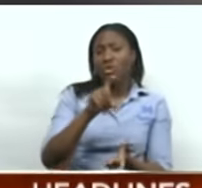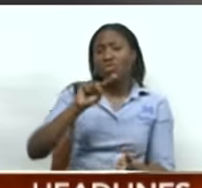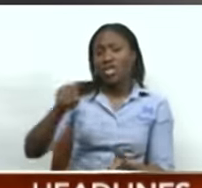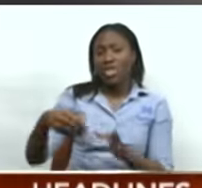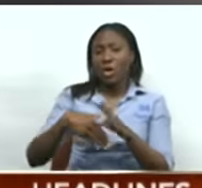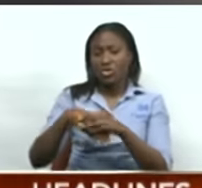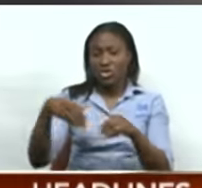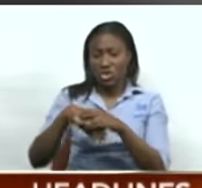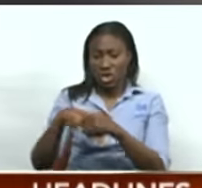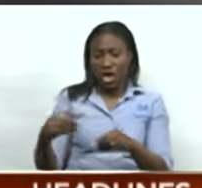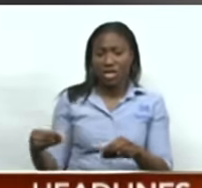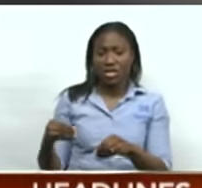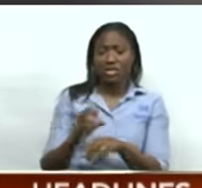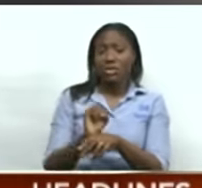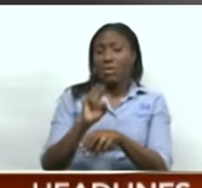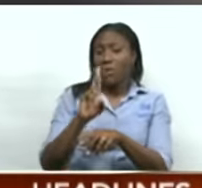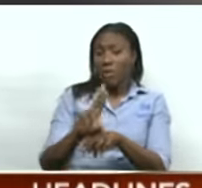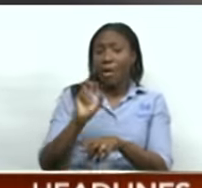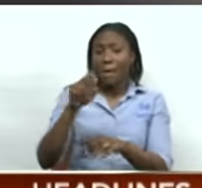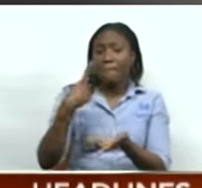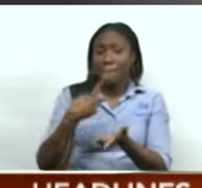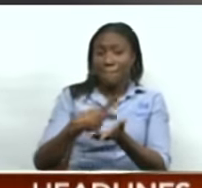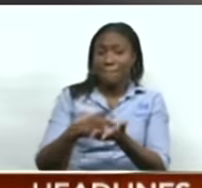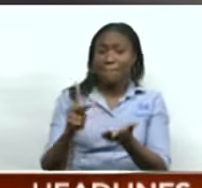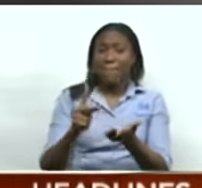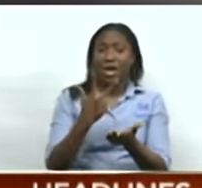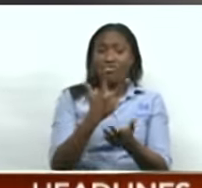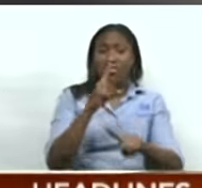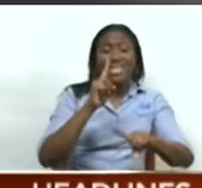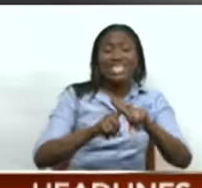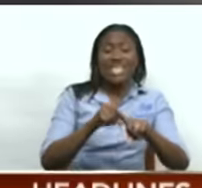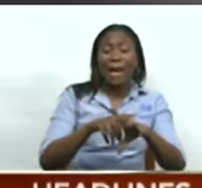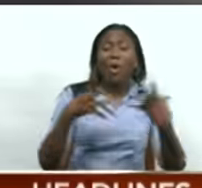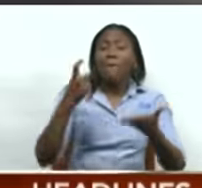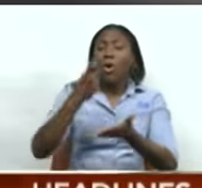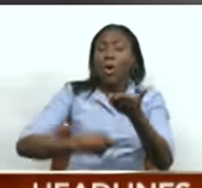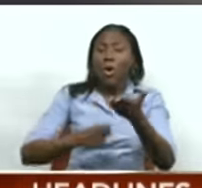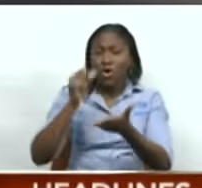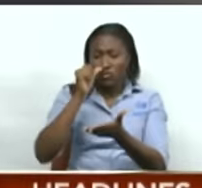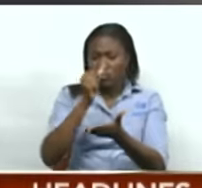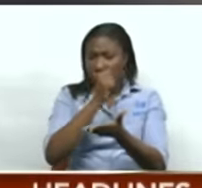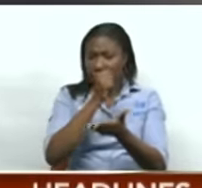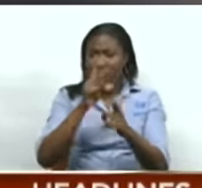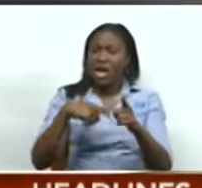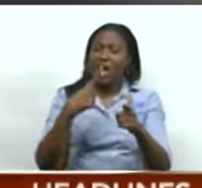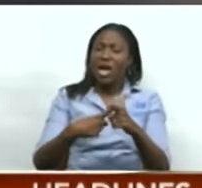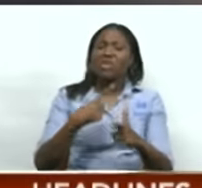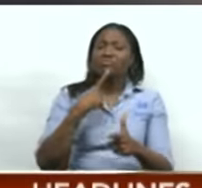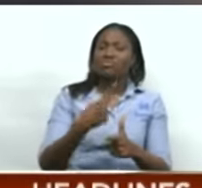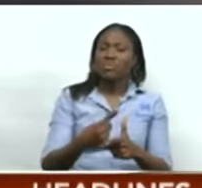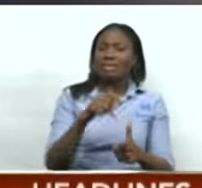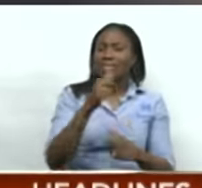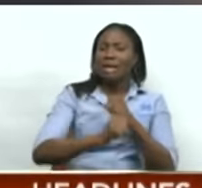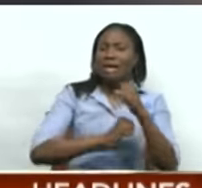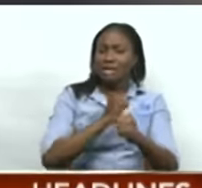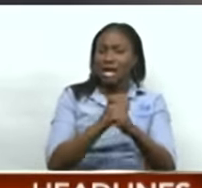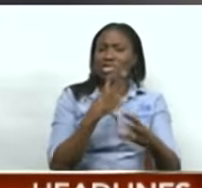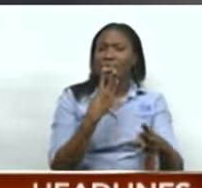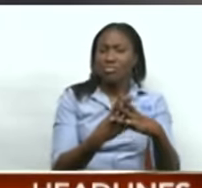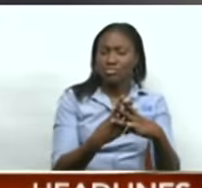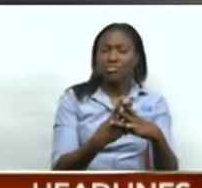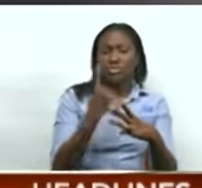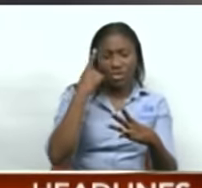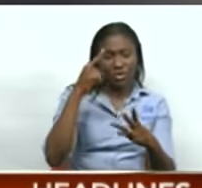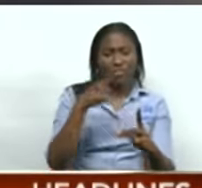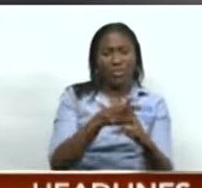or three times the value of the illegal drugs, whichever is greater. She began with a starting sentence of 10 years in prison for the joint charge before